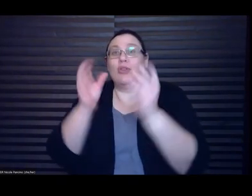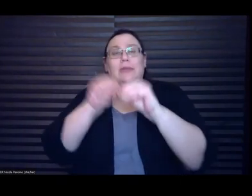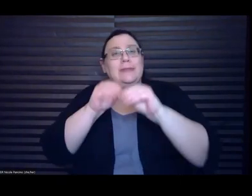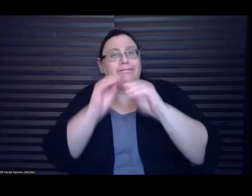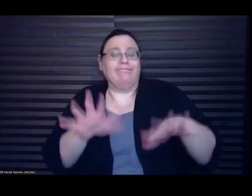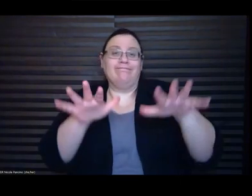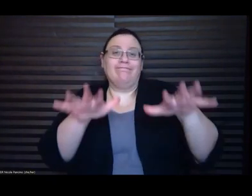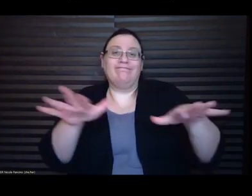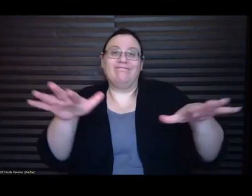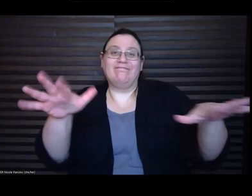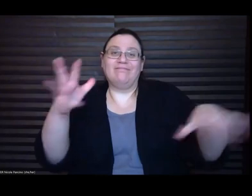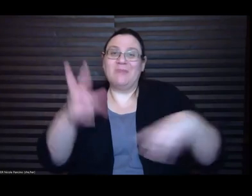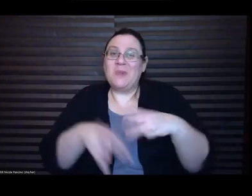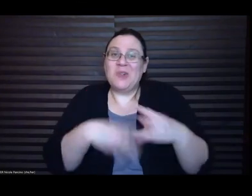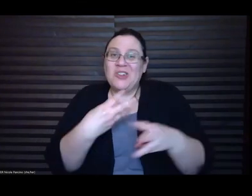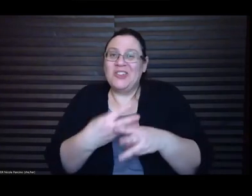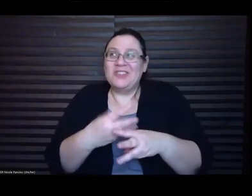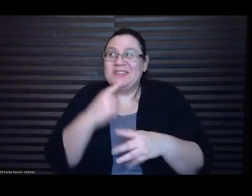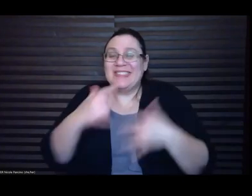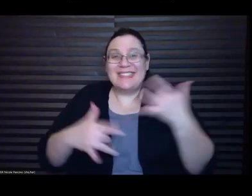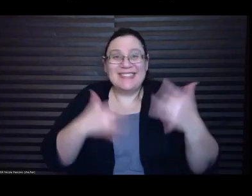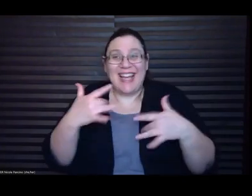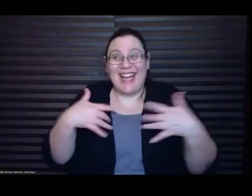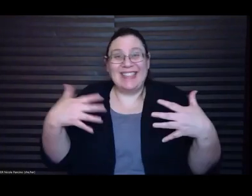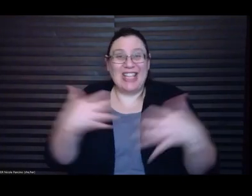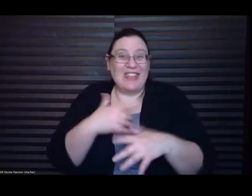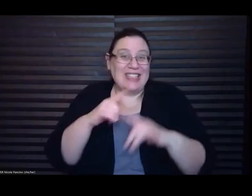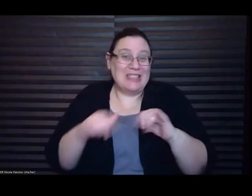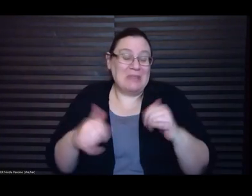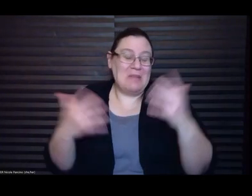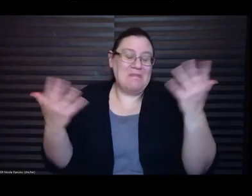those things but yeah short stories